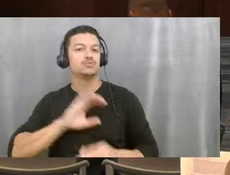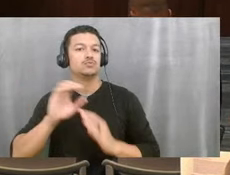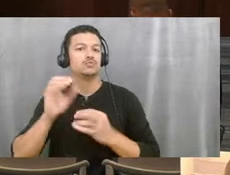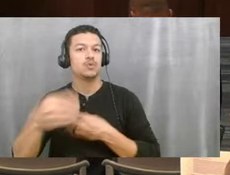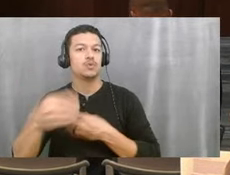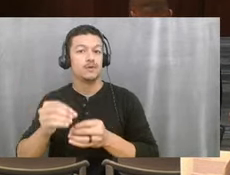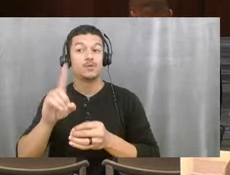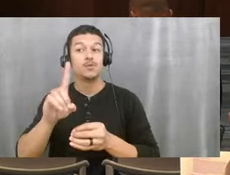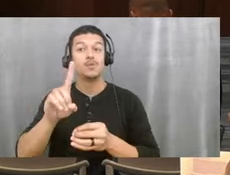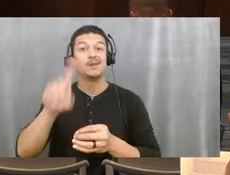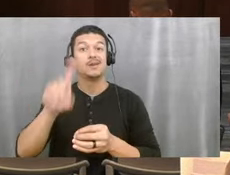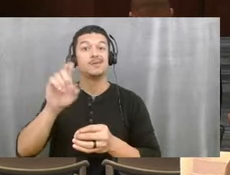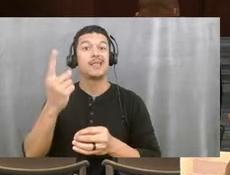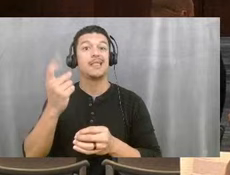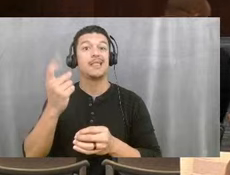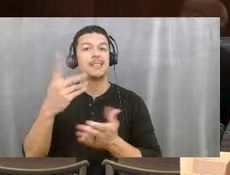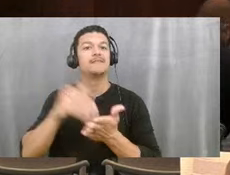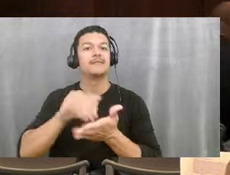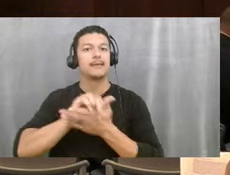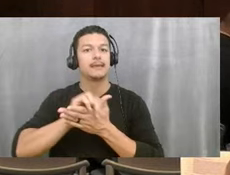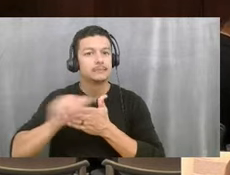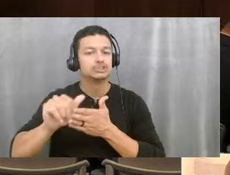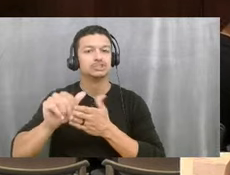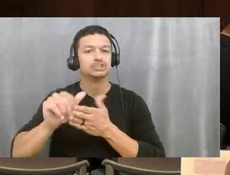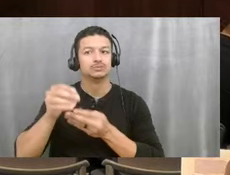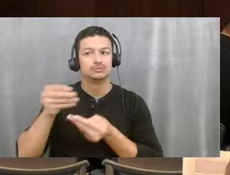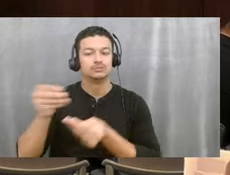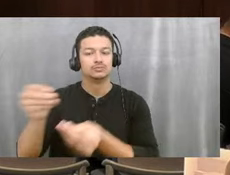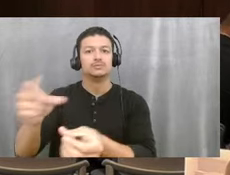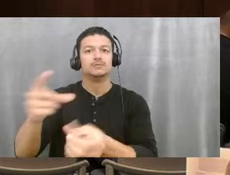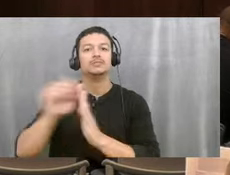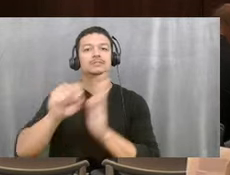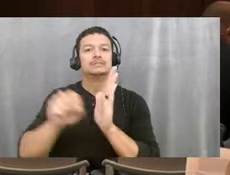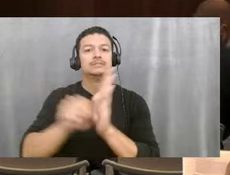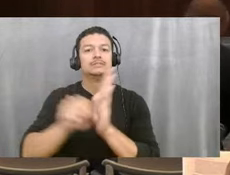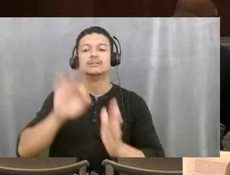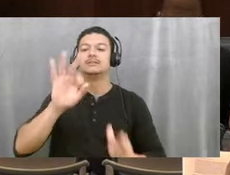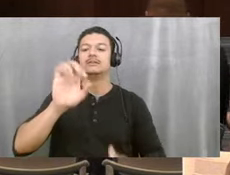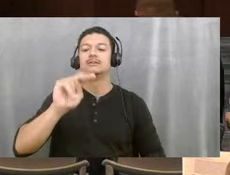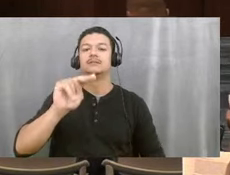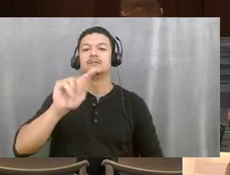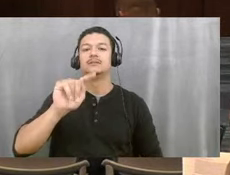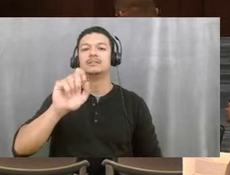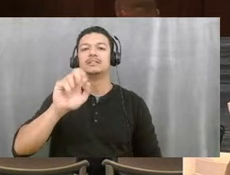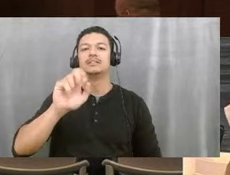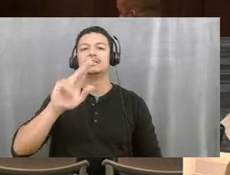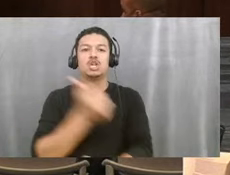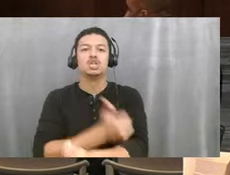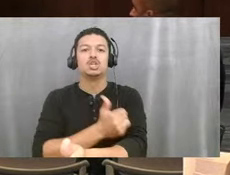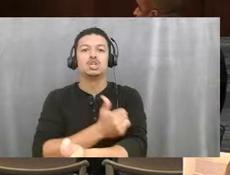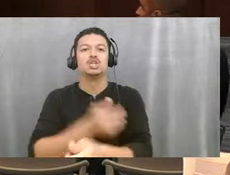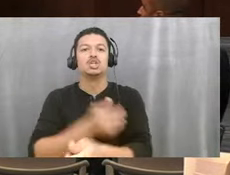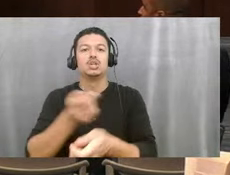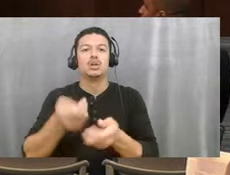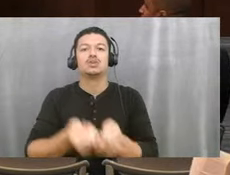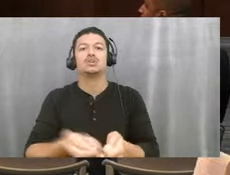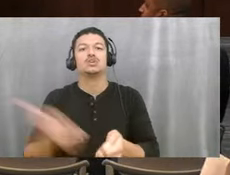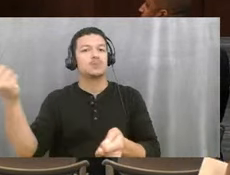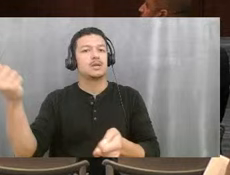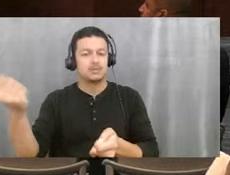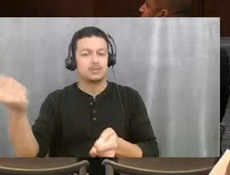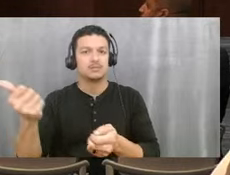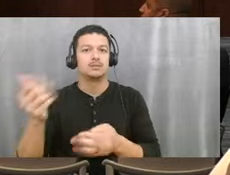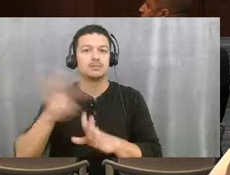to PBSO for the state assistance for fentanyl eradication program in Florida to cover operational cost of the investigative